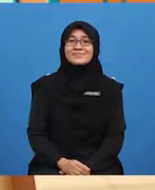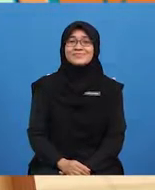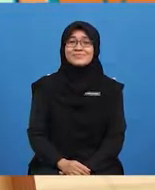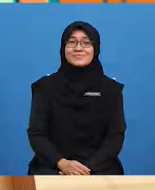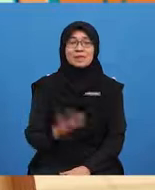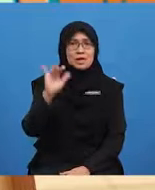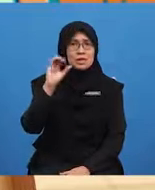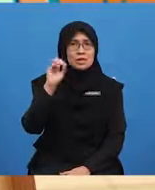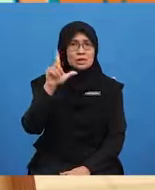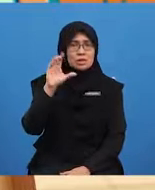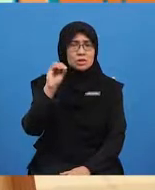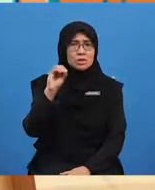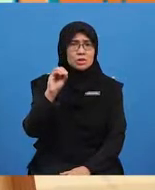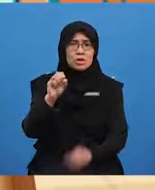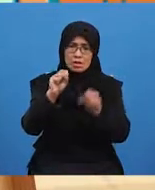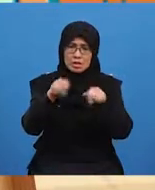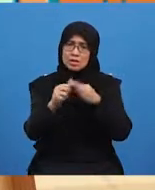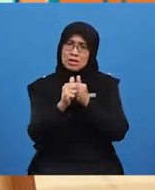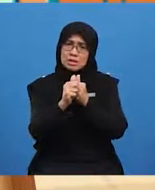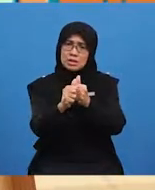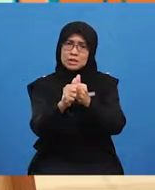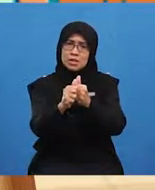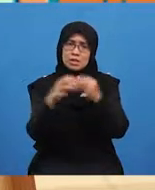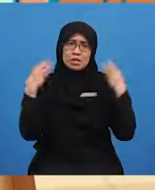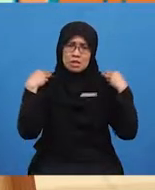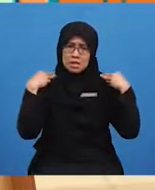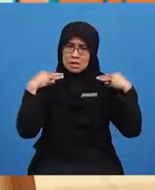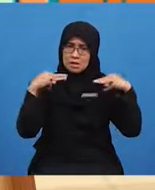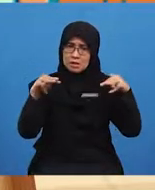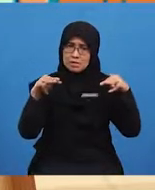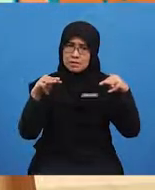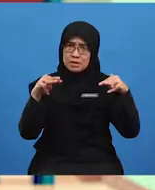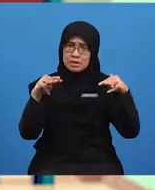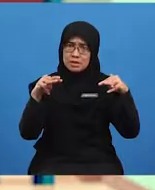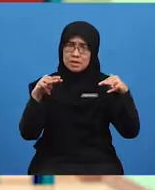YOLO, will you follow me to the supermarket? I need to do some grocery shopping.